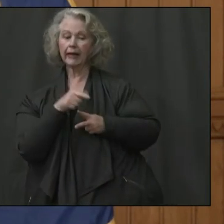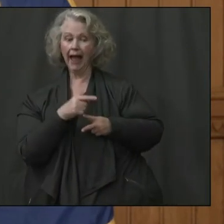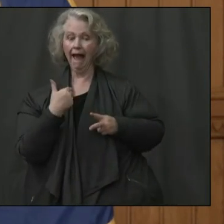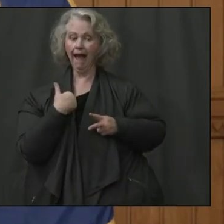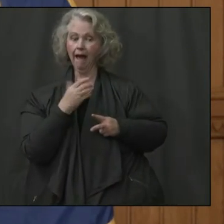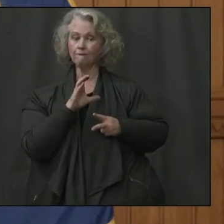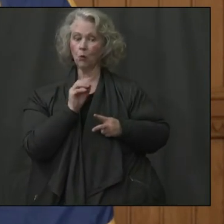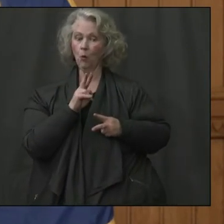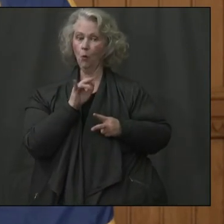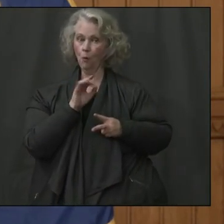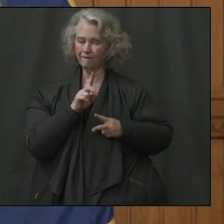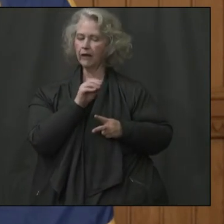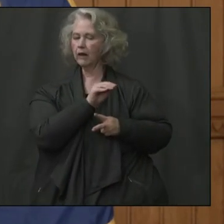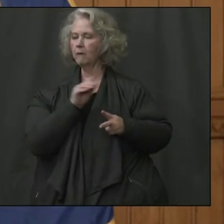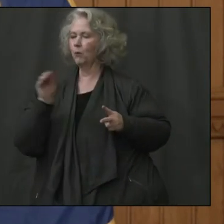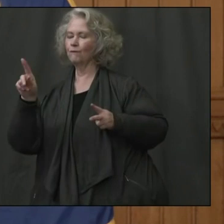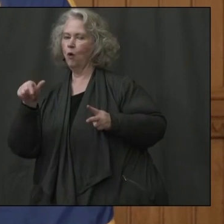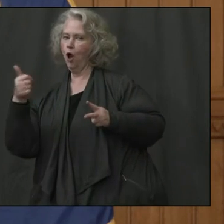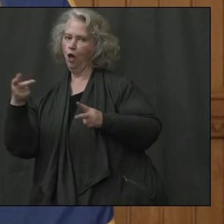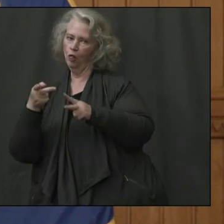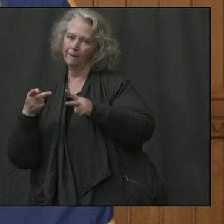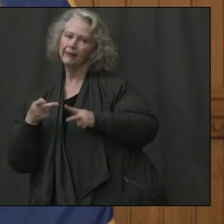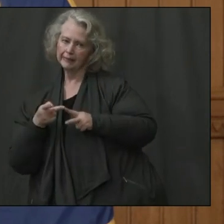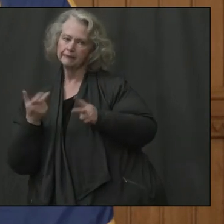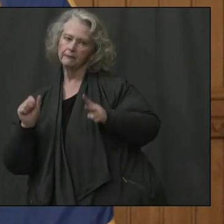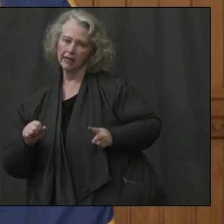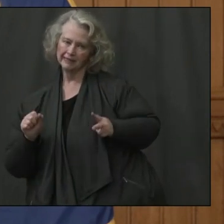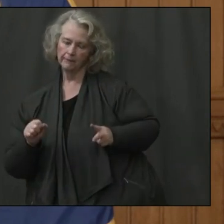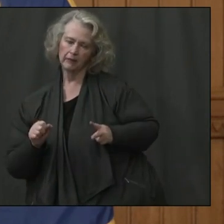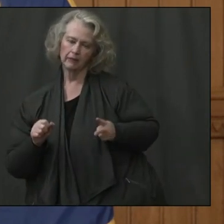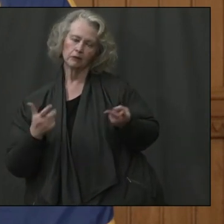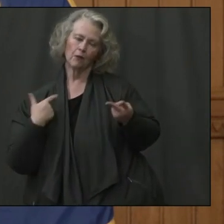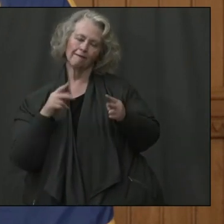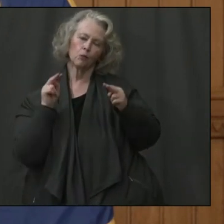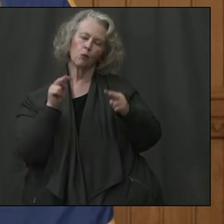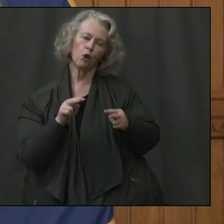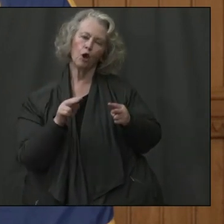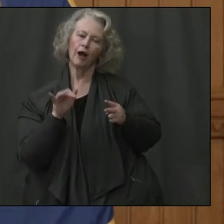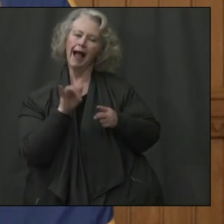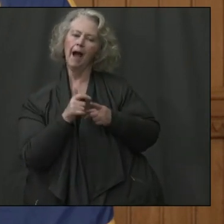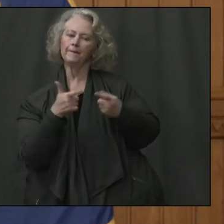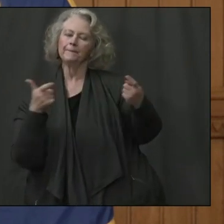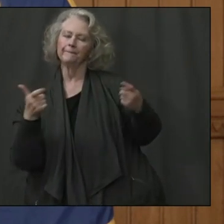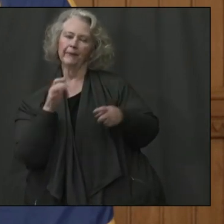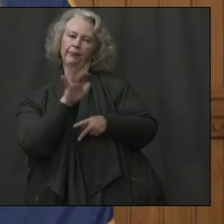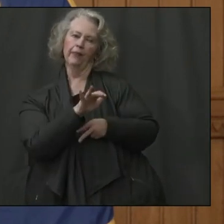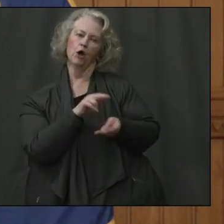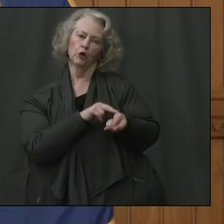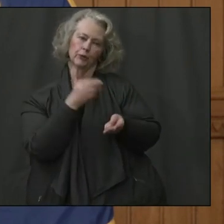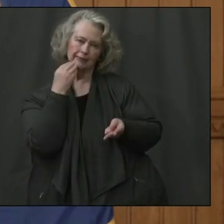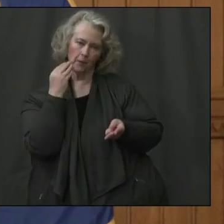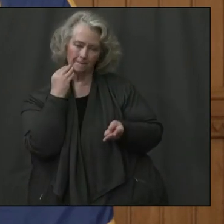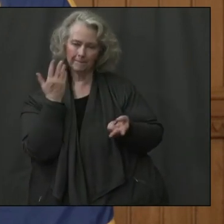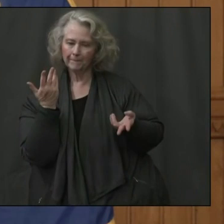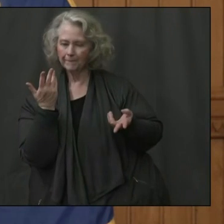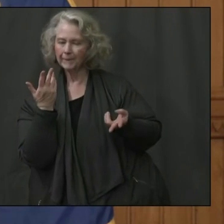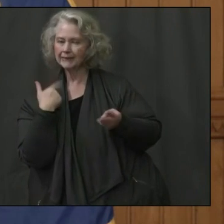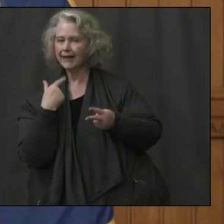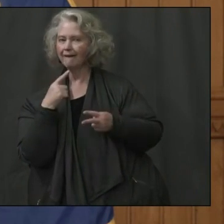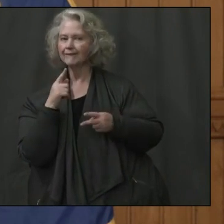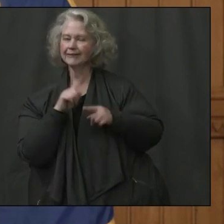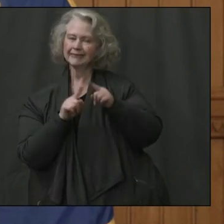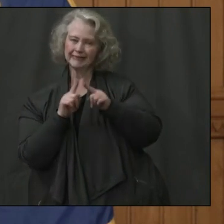So those are the things that we're trying to do, really looking at the size and scope of the facility and addressing the needs of this community, uh, very specifically